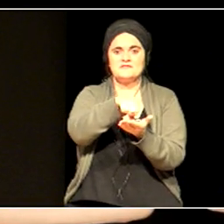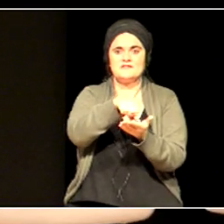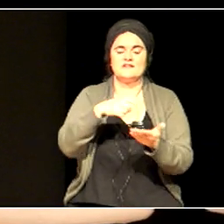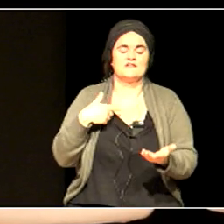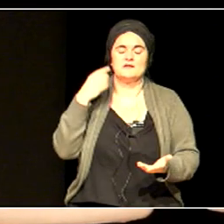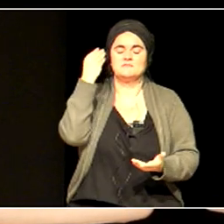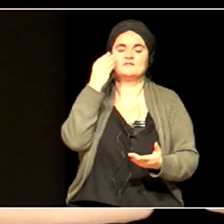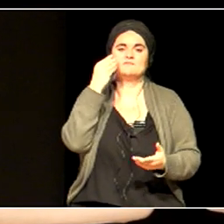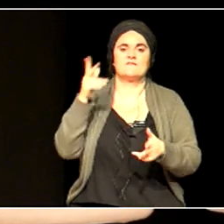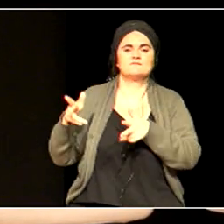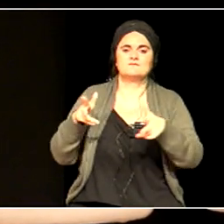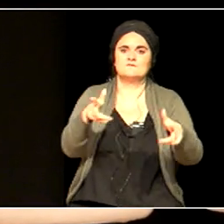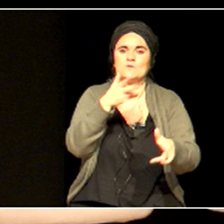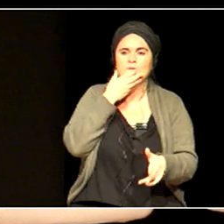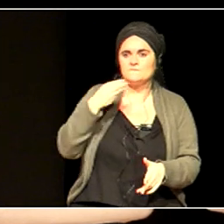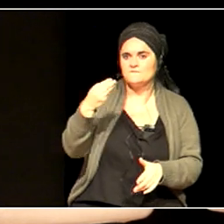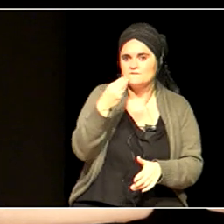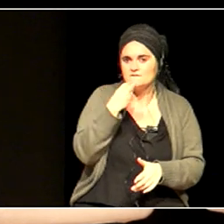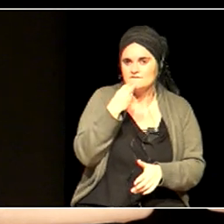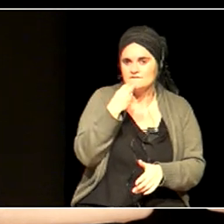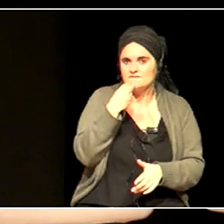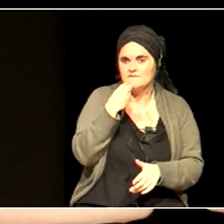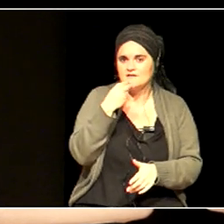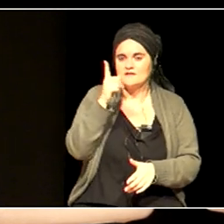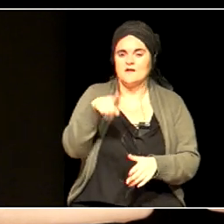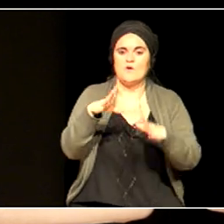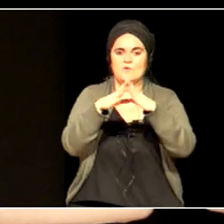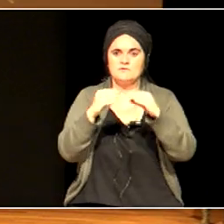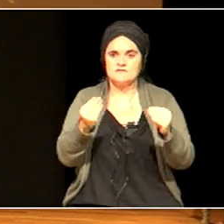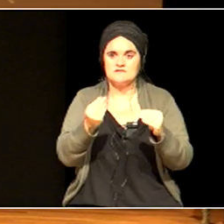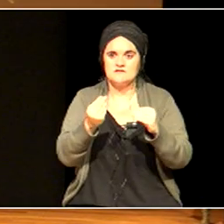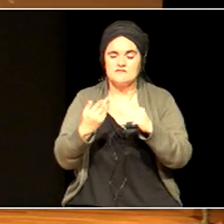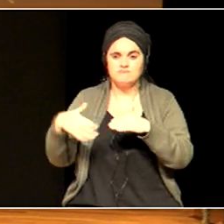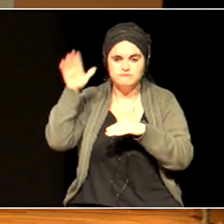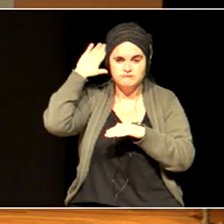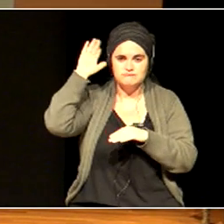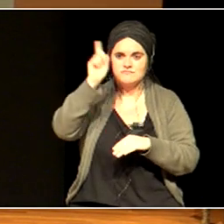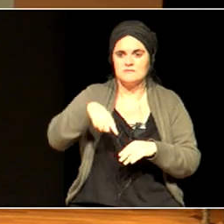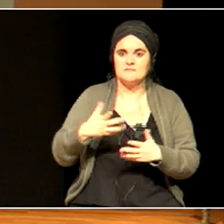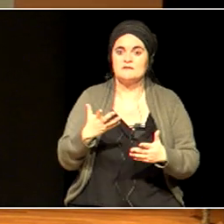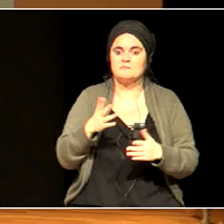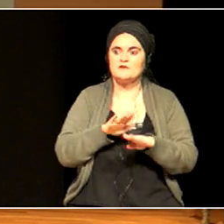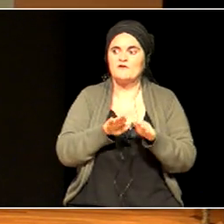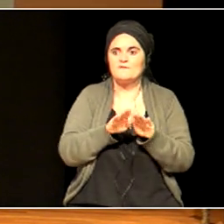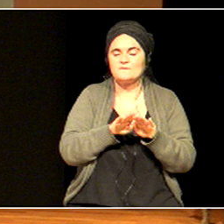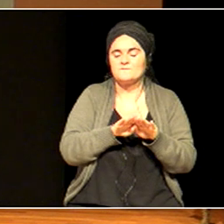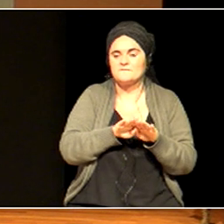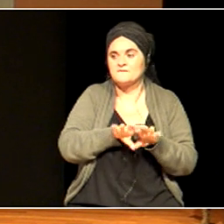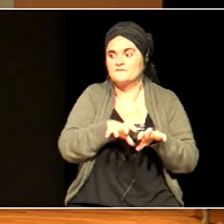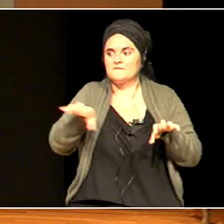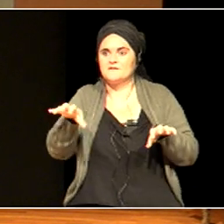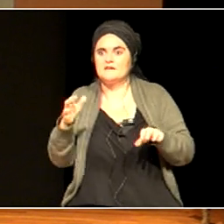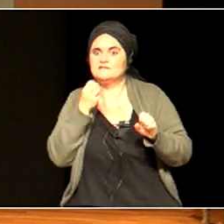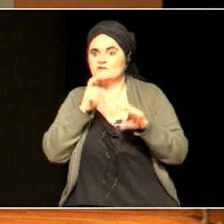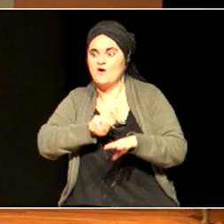the colleges. But there's another story of Cambridge, as there is of every city. So this is also my city.